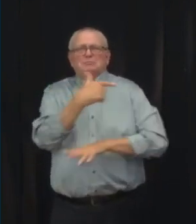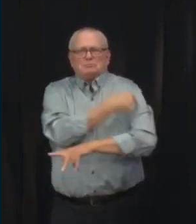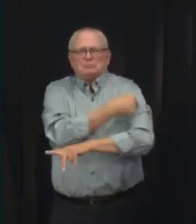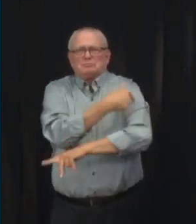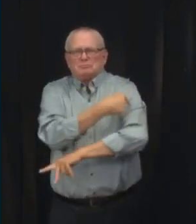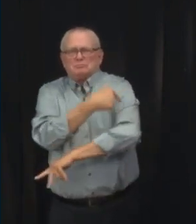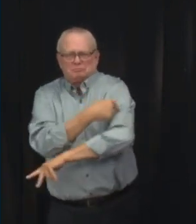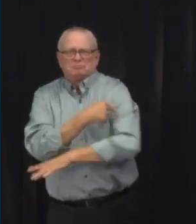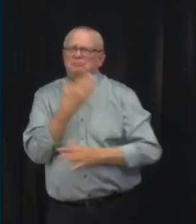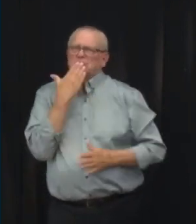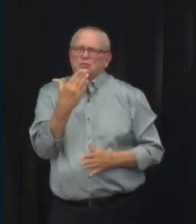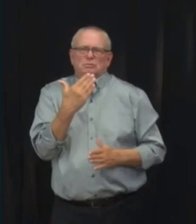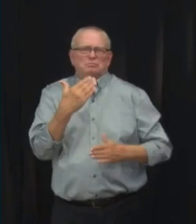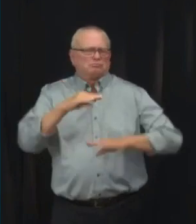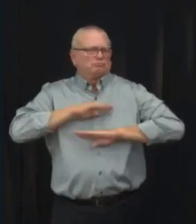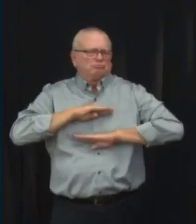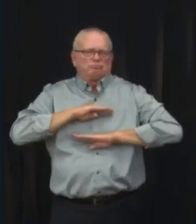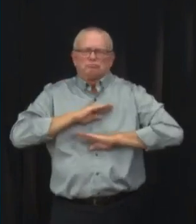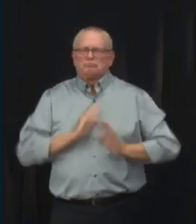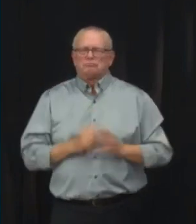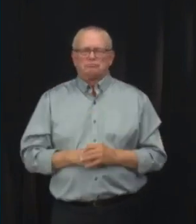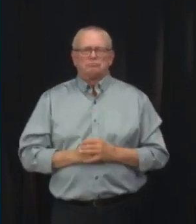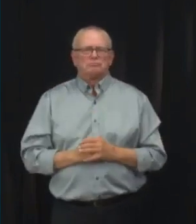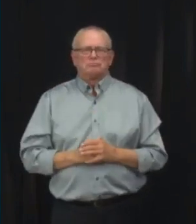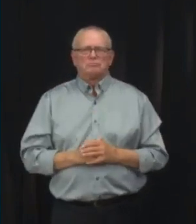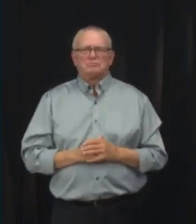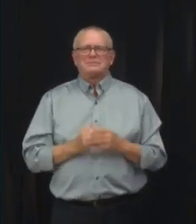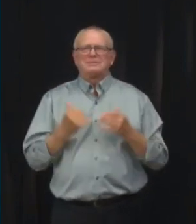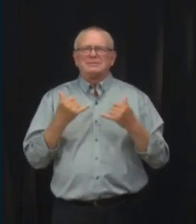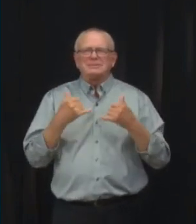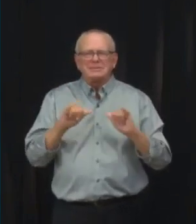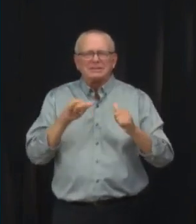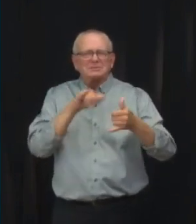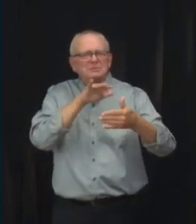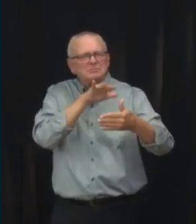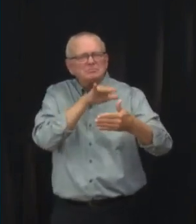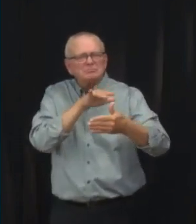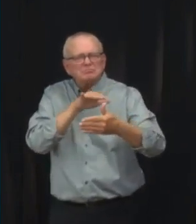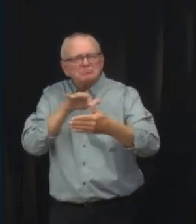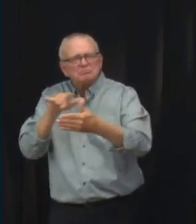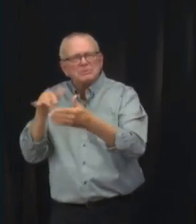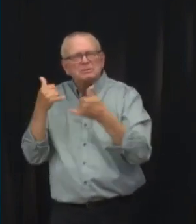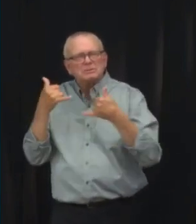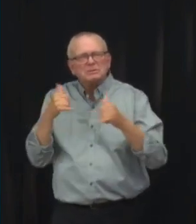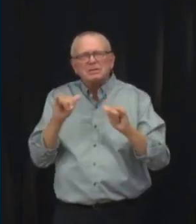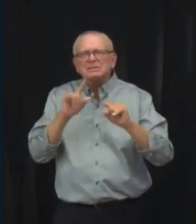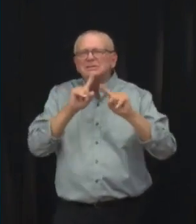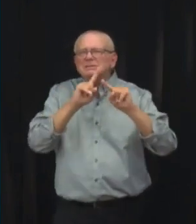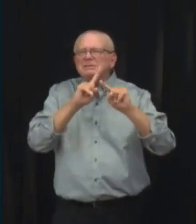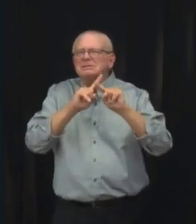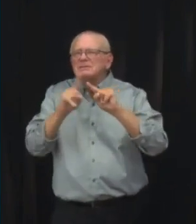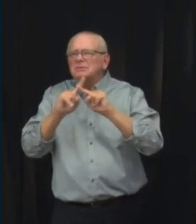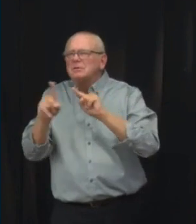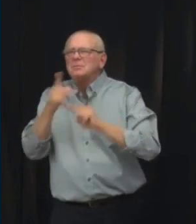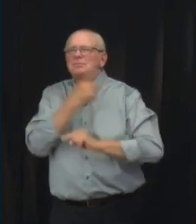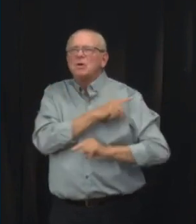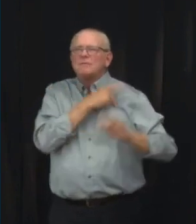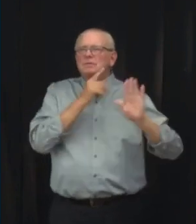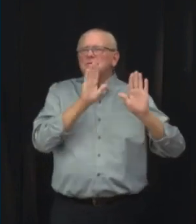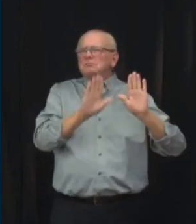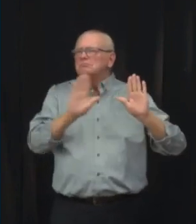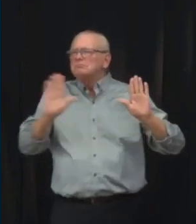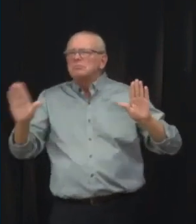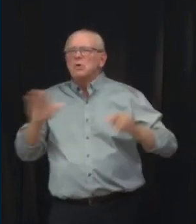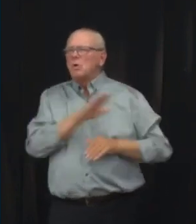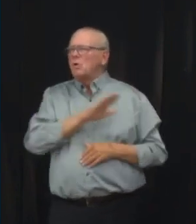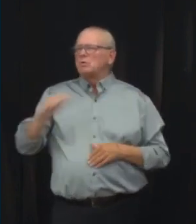We continue to monitor the evidence very carefully and to listen to the advice of our provincial and national advisory committees. We